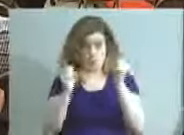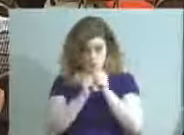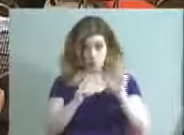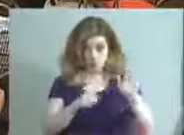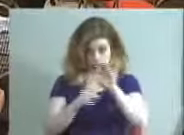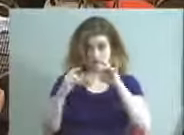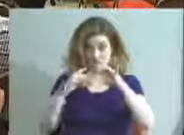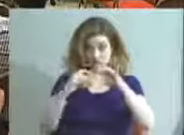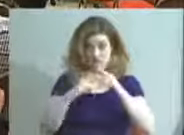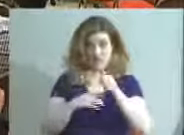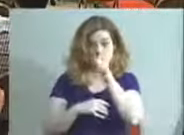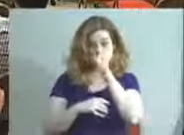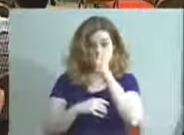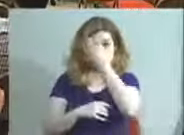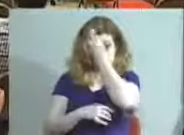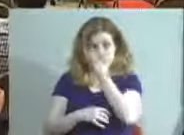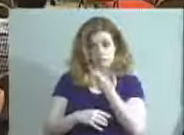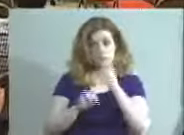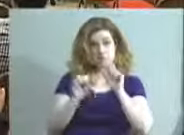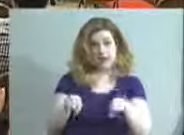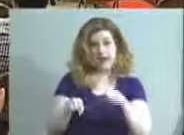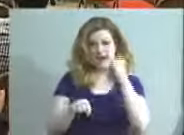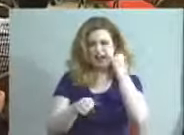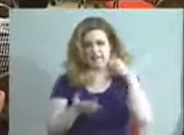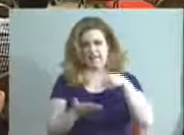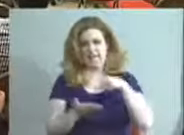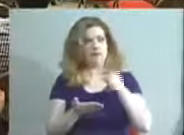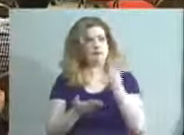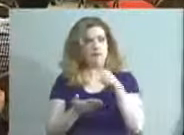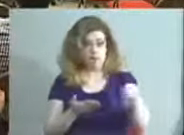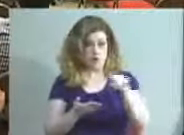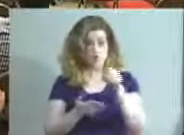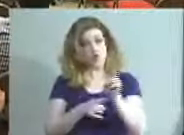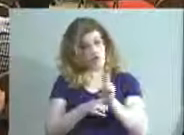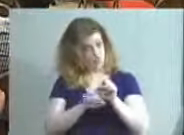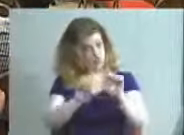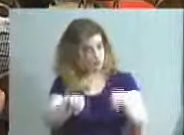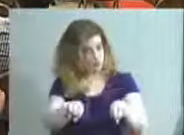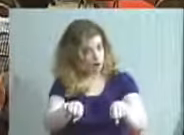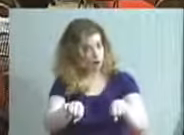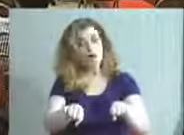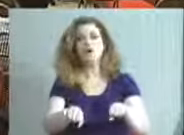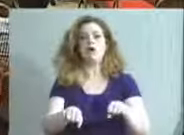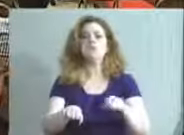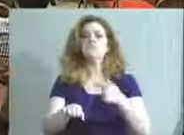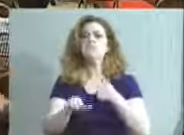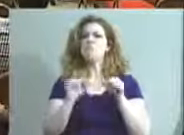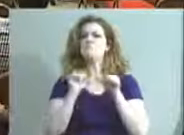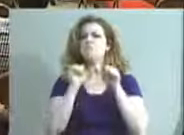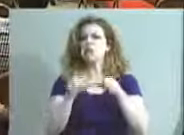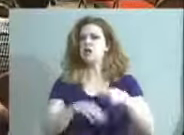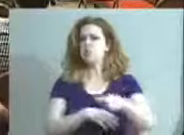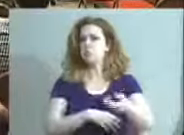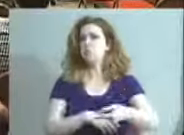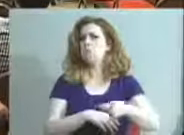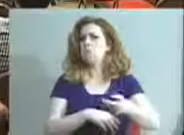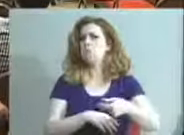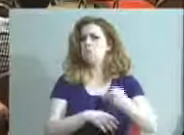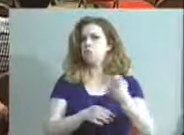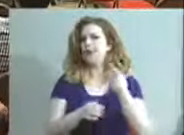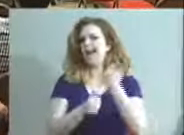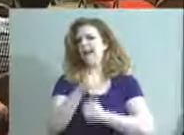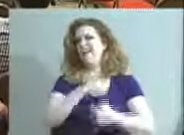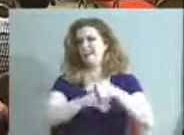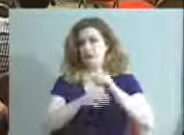you give me privately, if this is something that is useful to you, I will continue to give this to you every time we